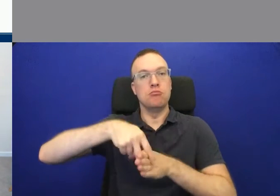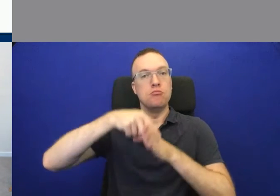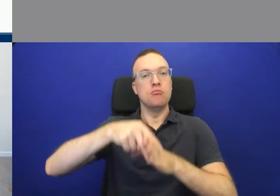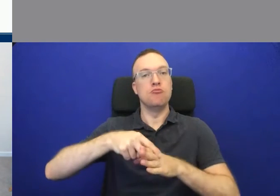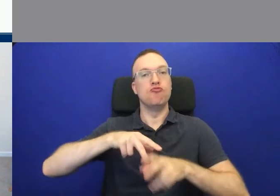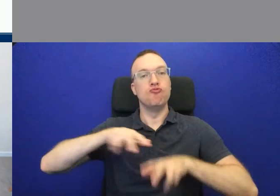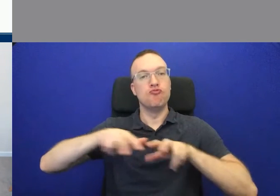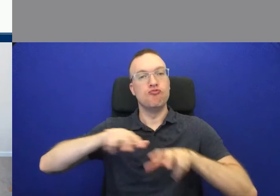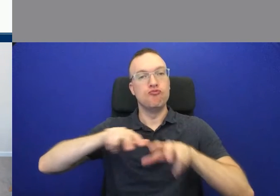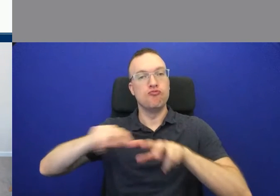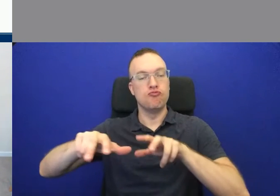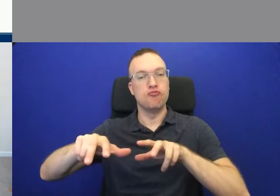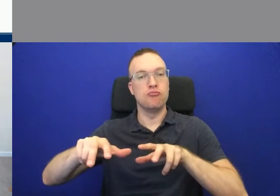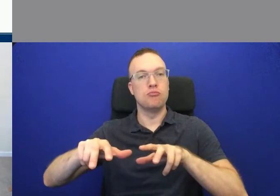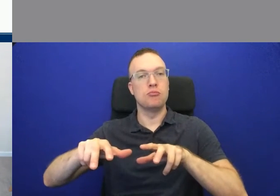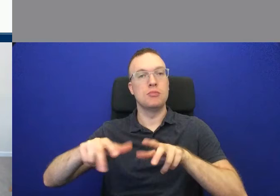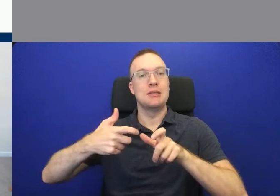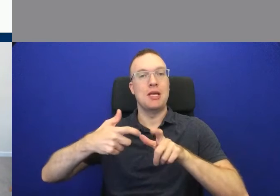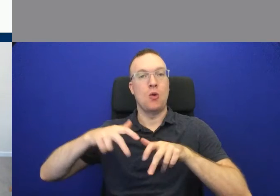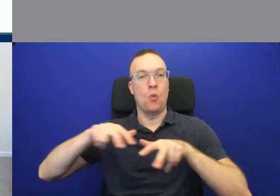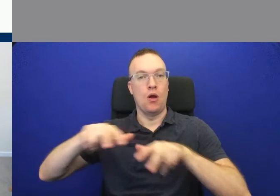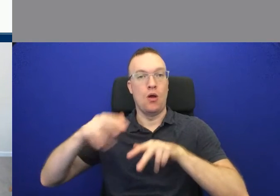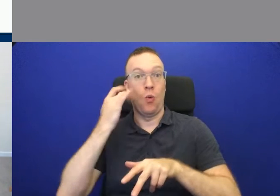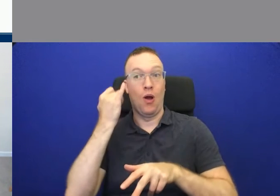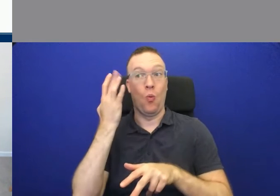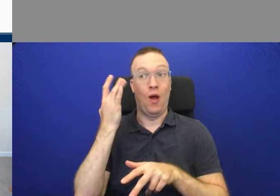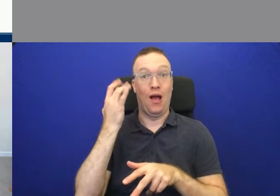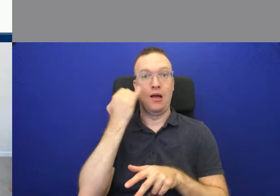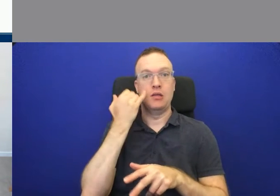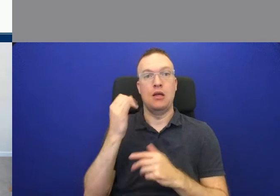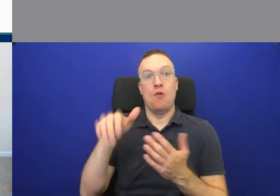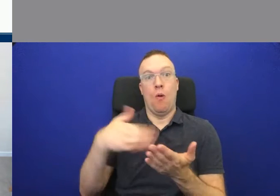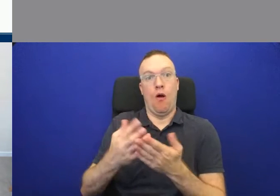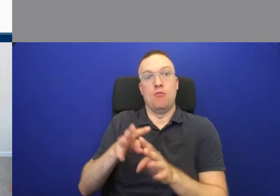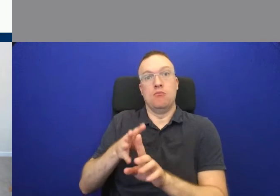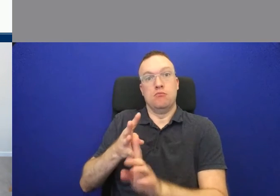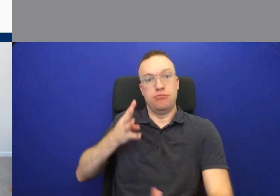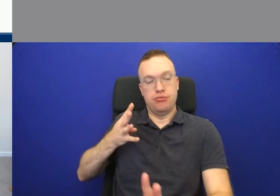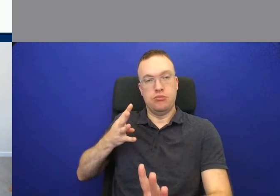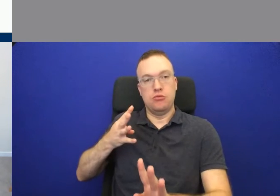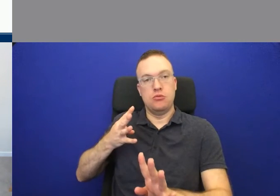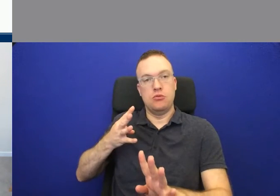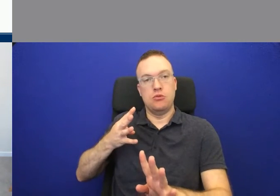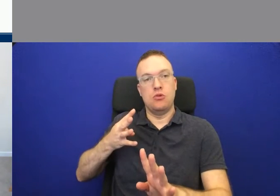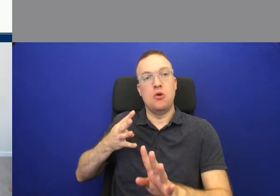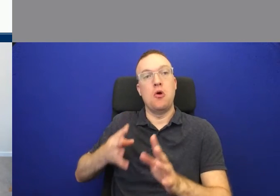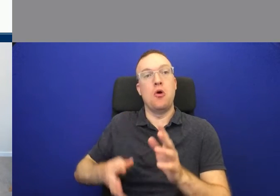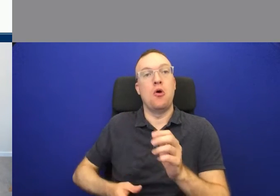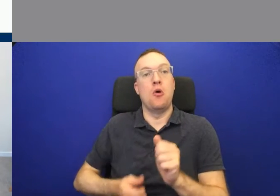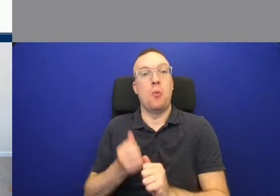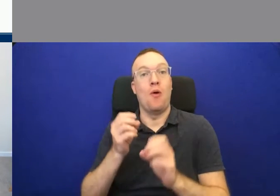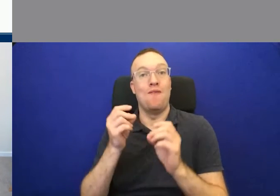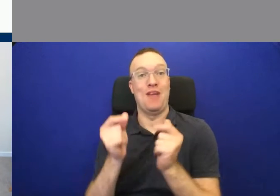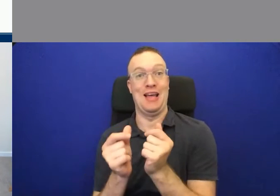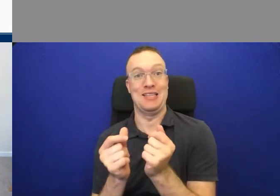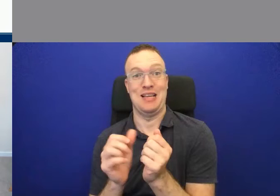of walking, because if they're going with an entourage, you go at the speed that the slowest walker goes. And